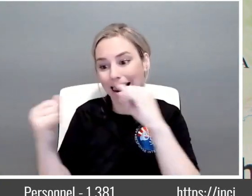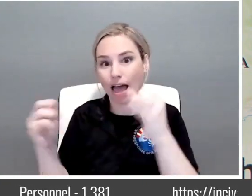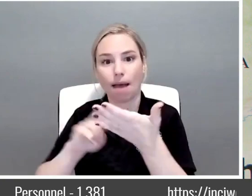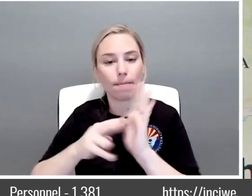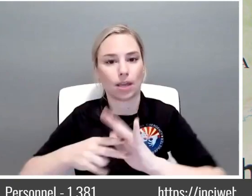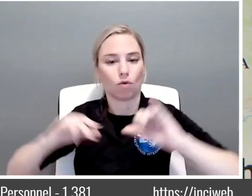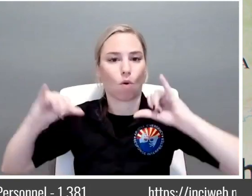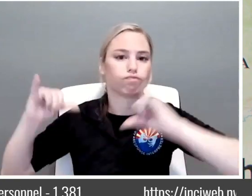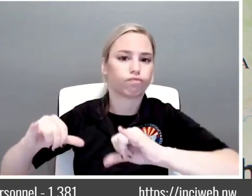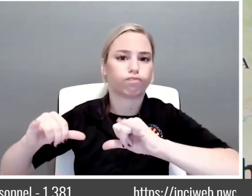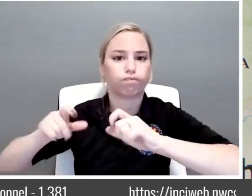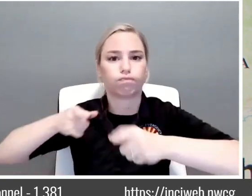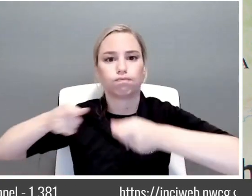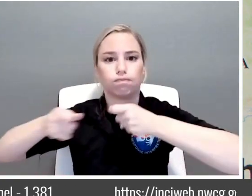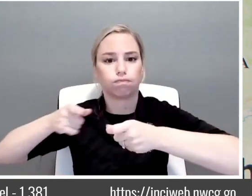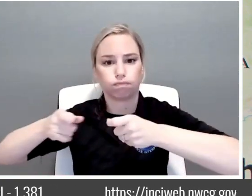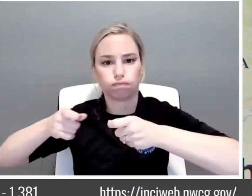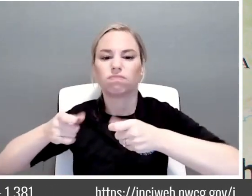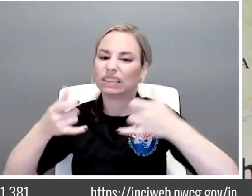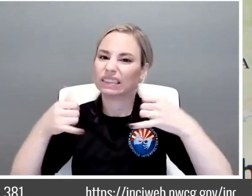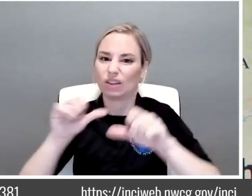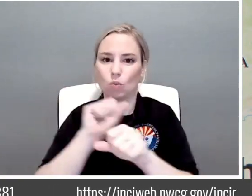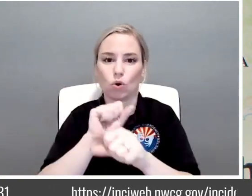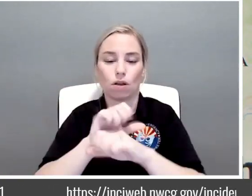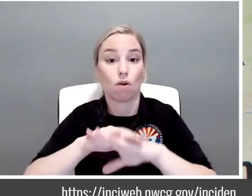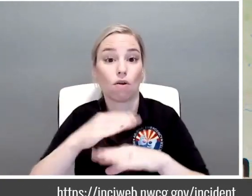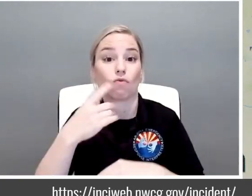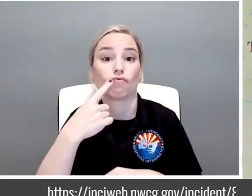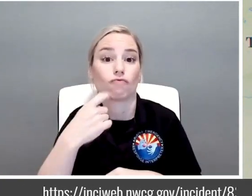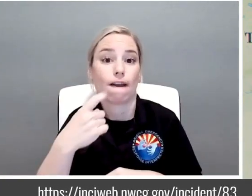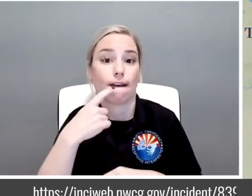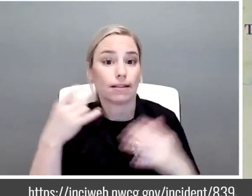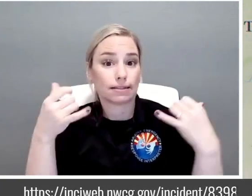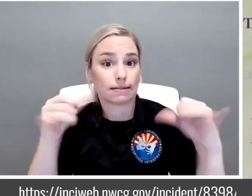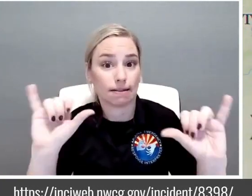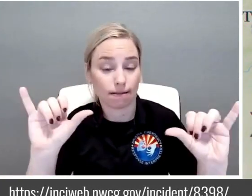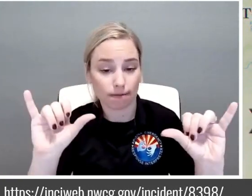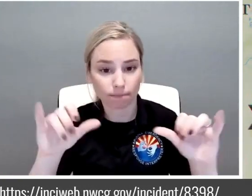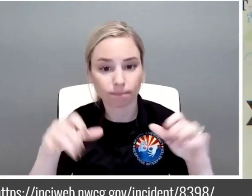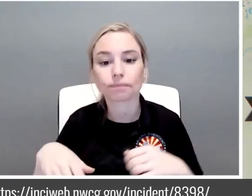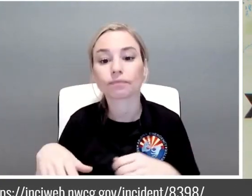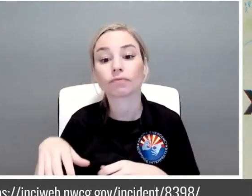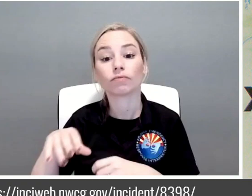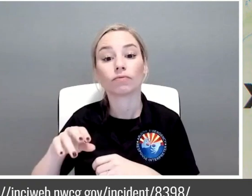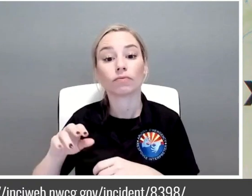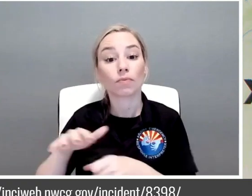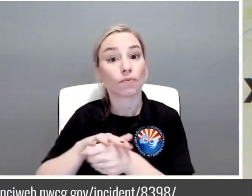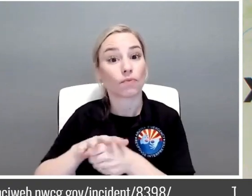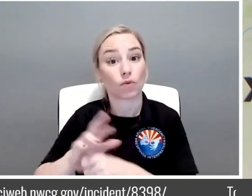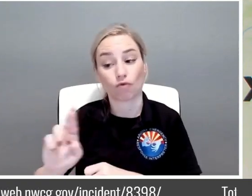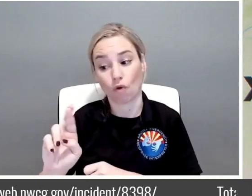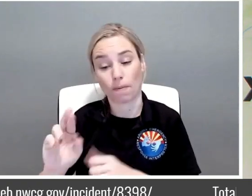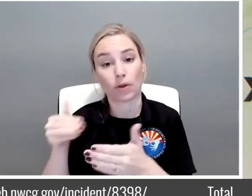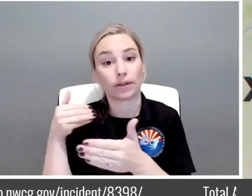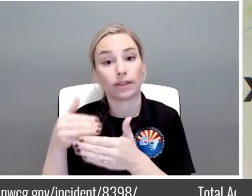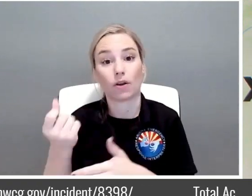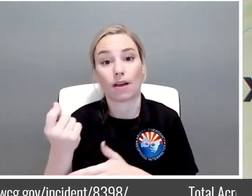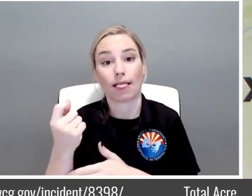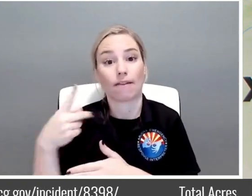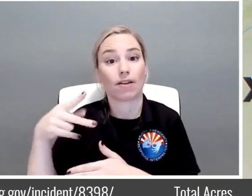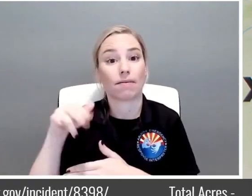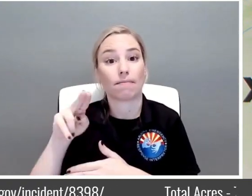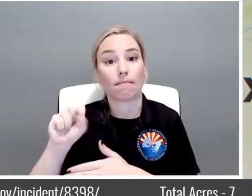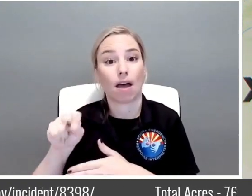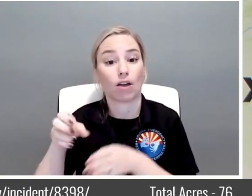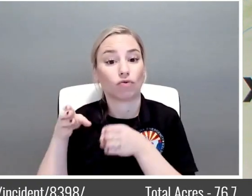this line to secure that. As well as down here in Division Romeo along the Levin Pines Road, we're doing the same thing in